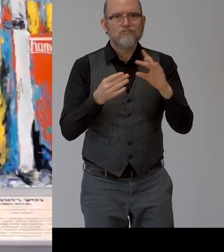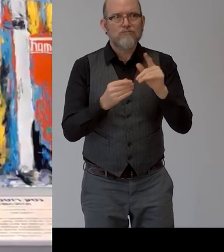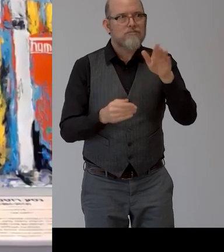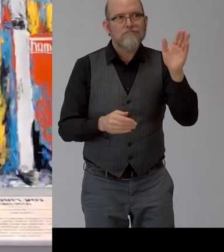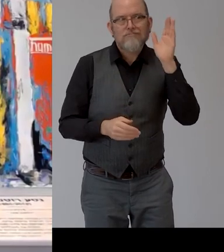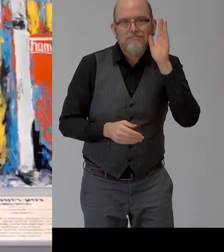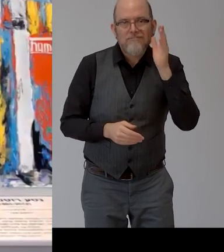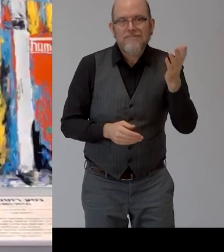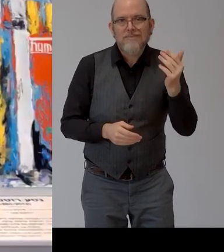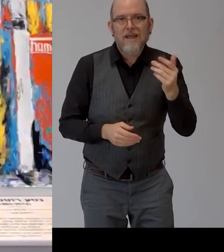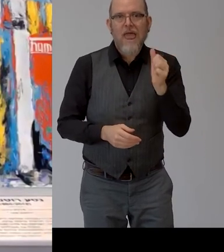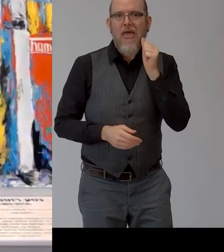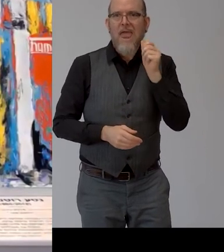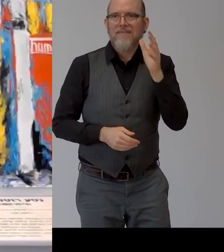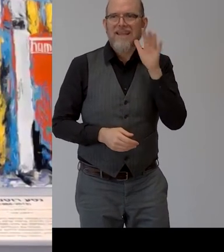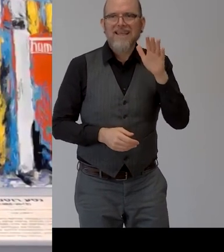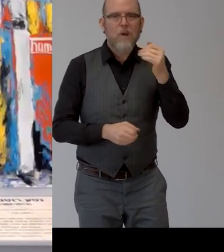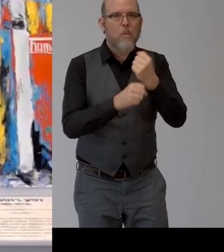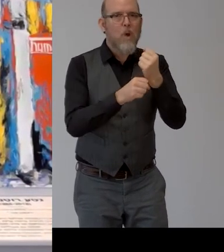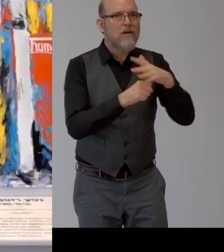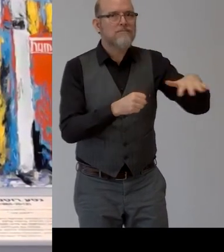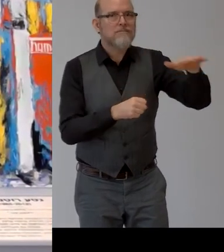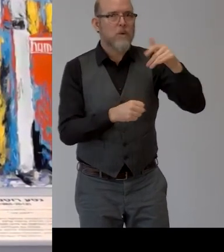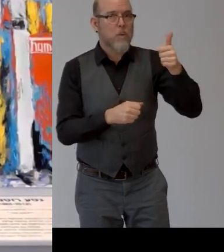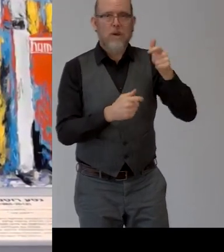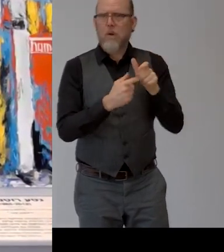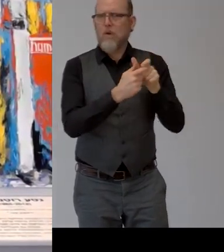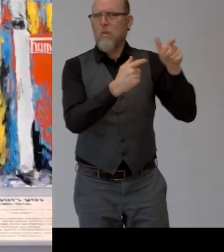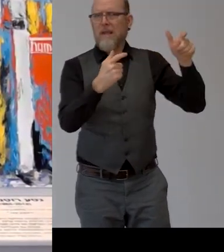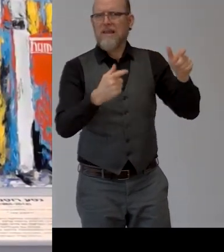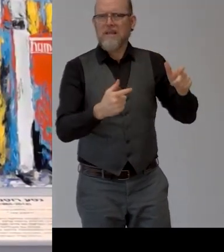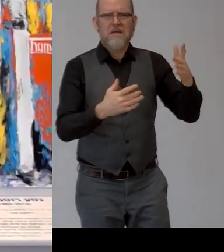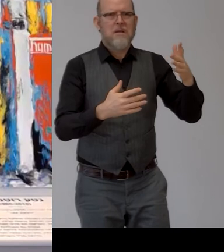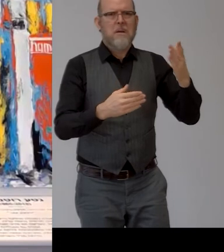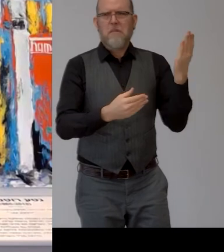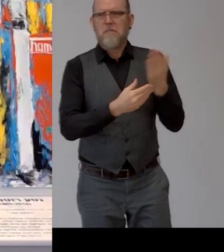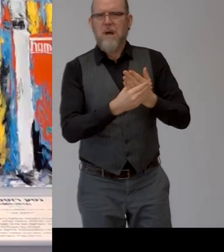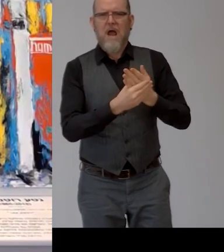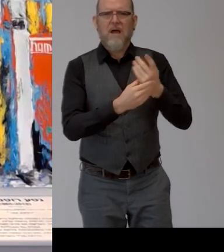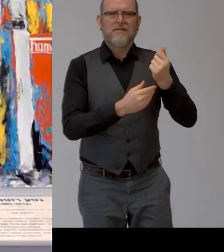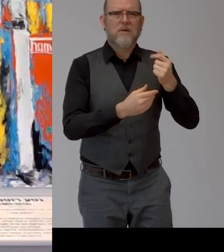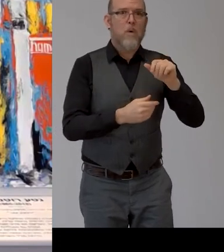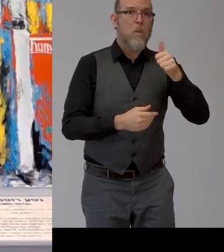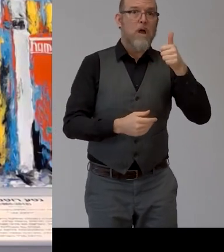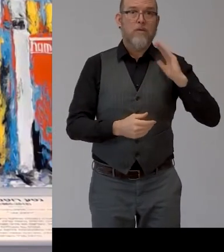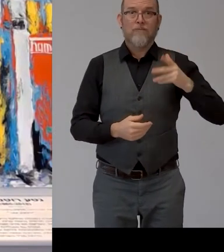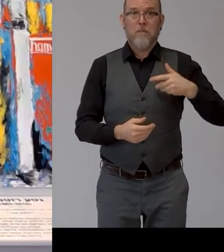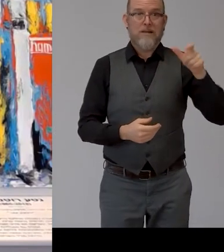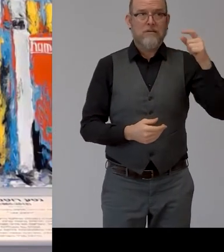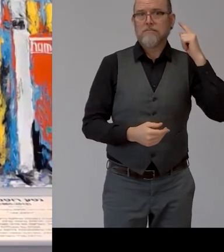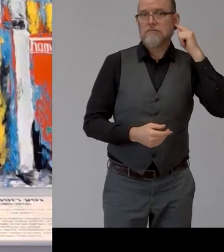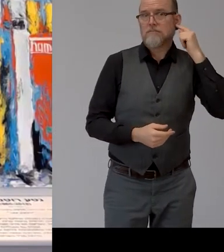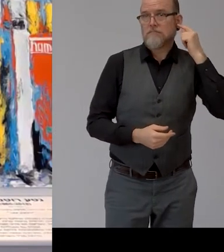work we had one of our uh companies a big bank that employed uh a lady with hearing disabilities now